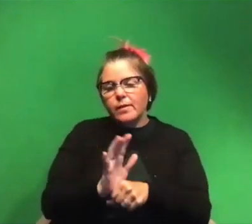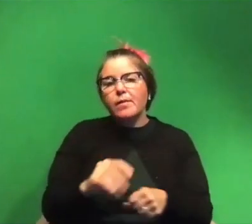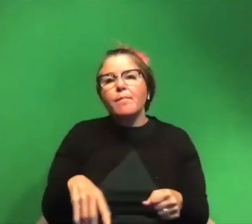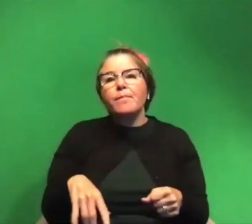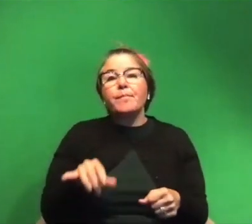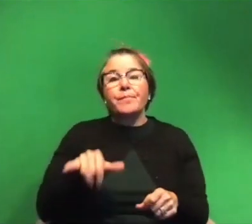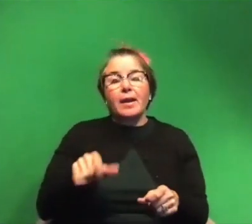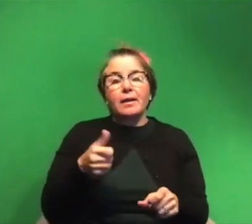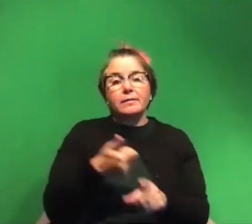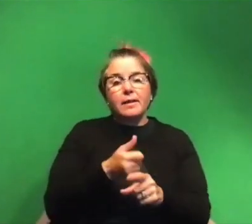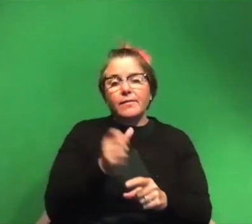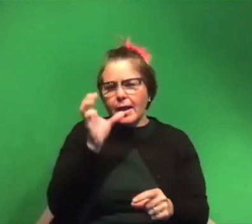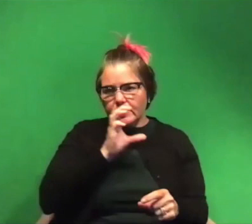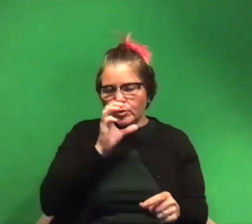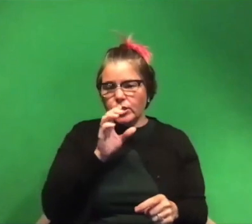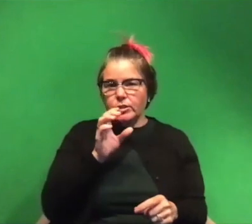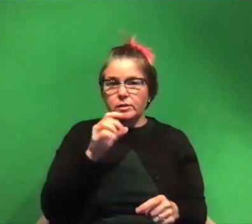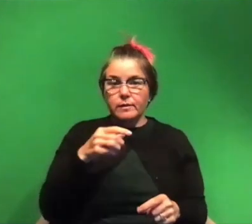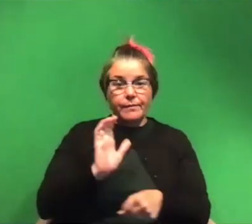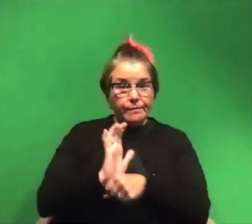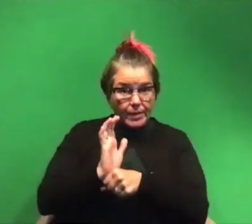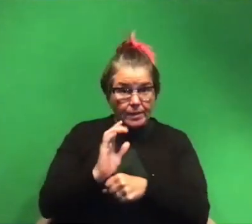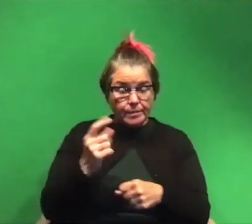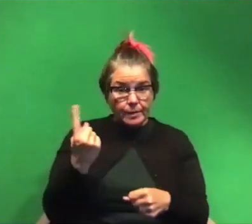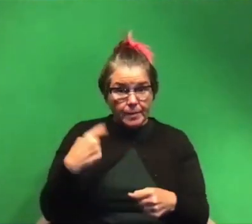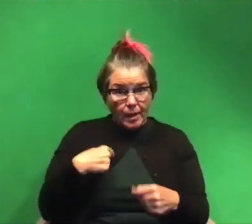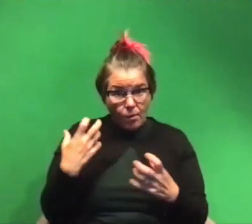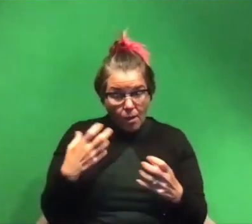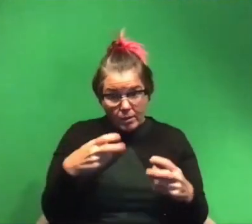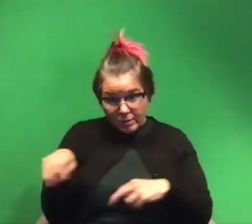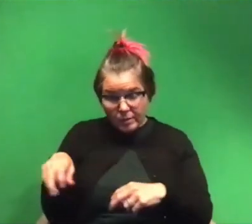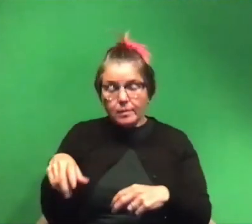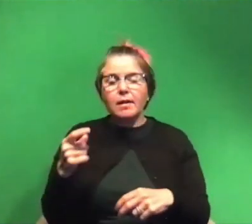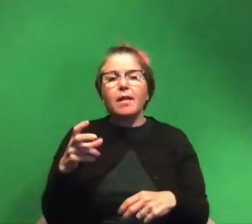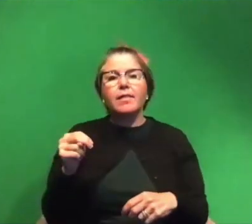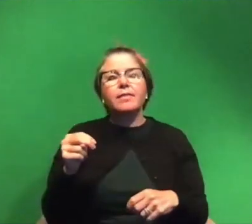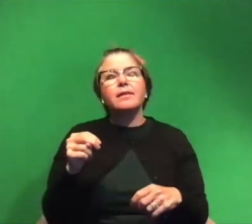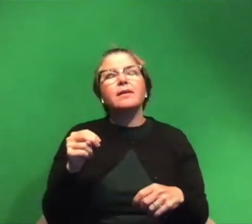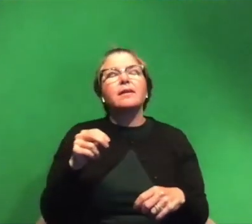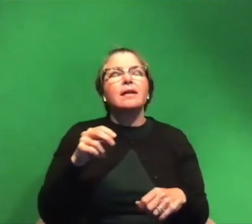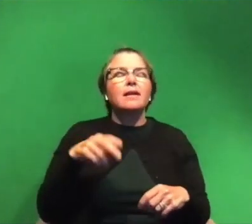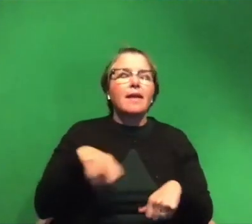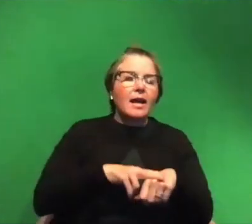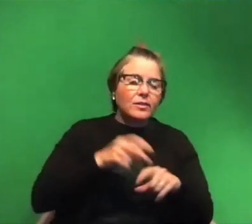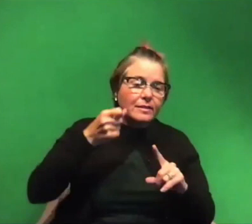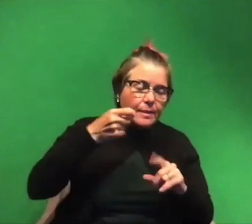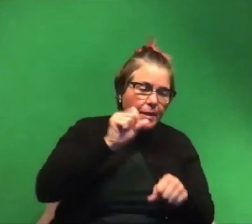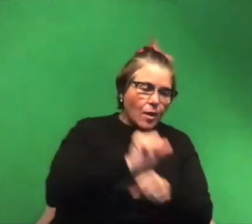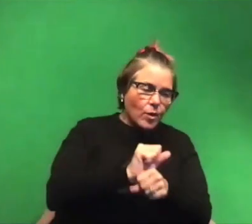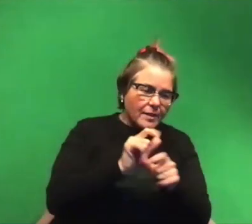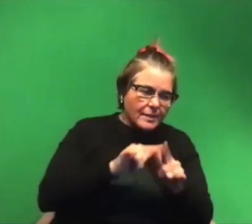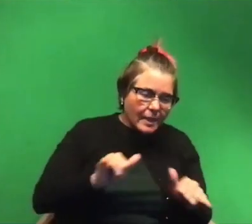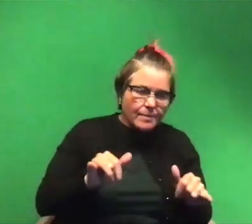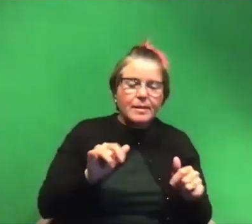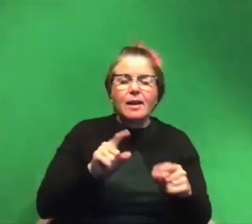an exploration of whether or not film was something i could do and then i stumbled across naturalistic stimuli work in the meantime like when i was doing